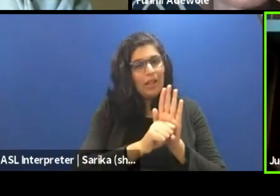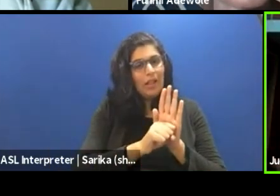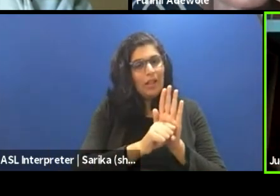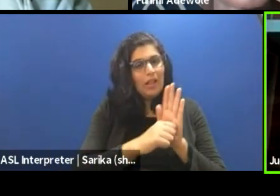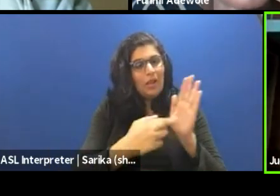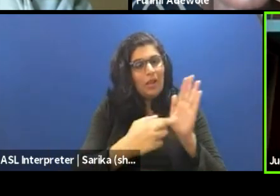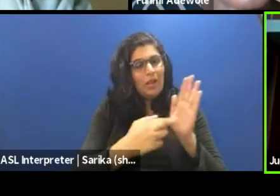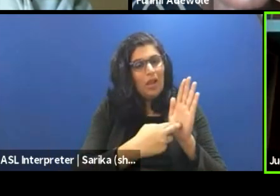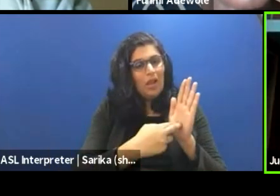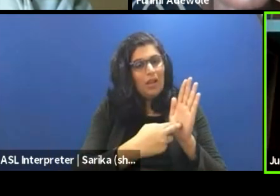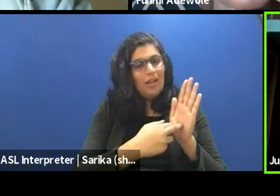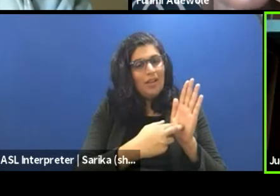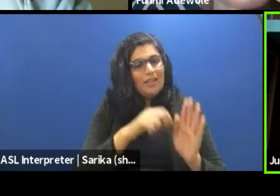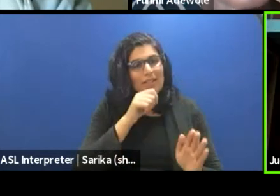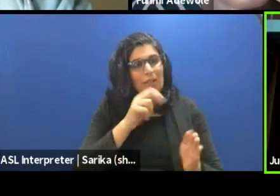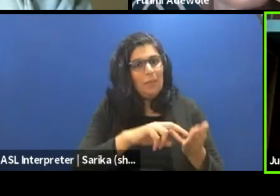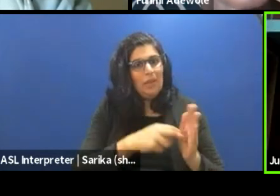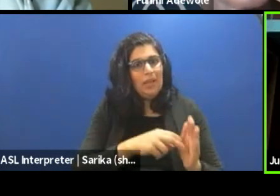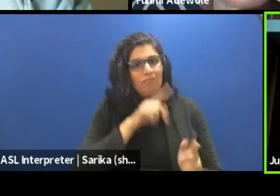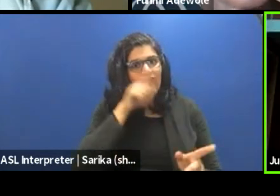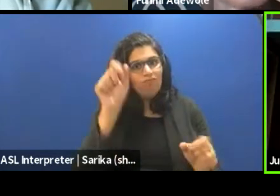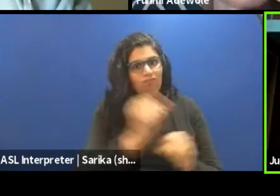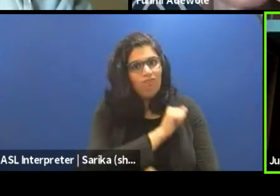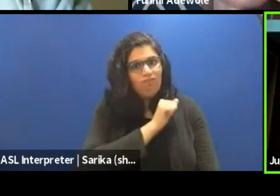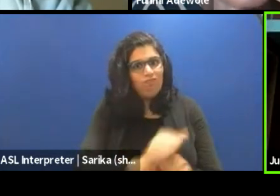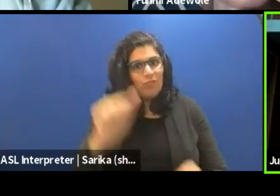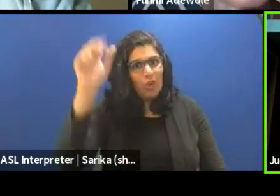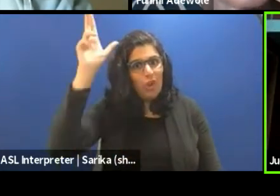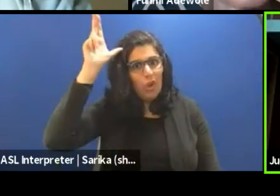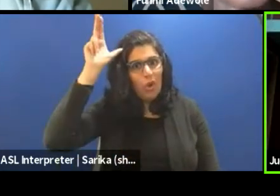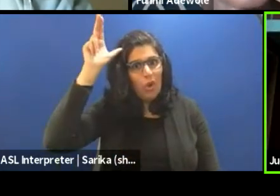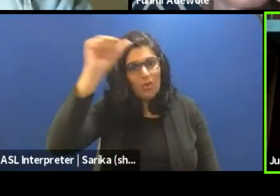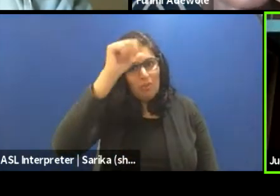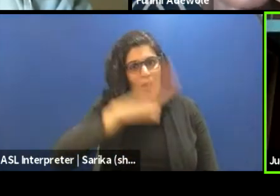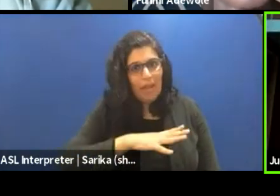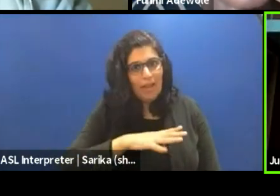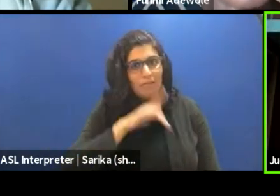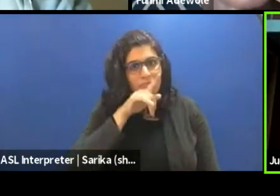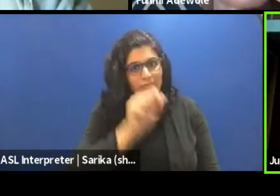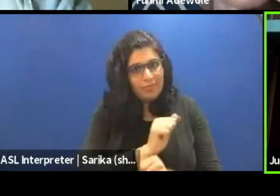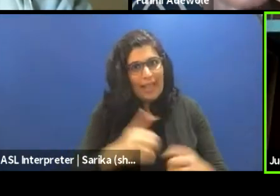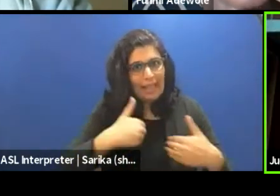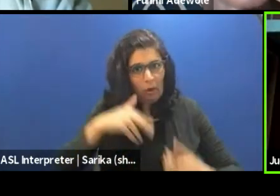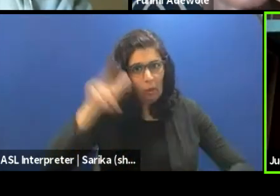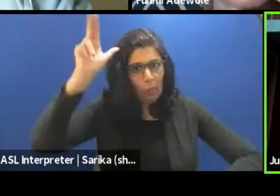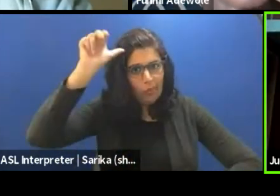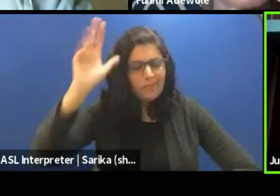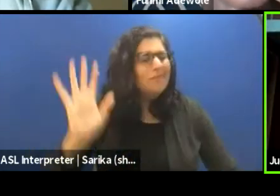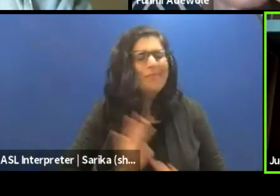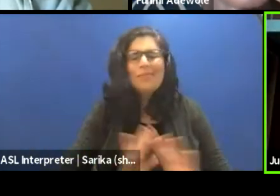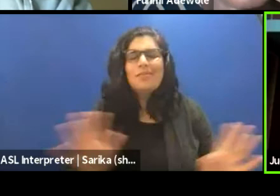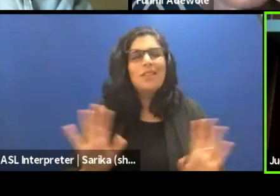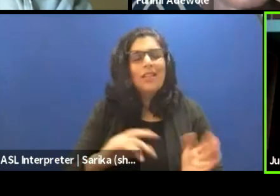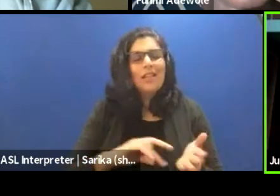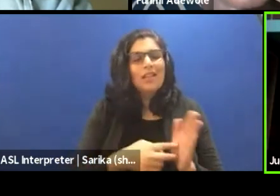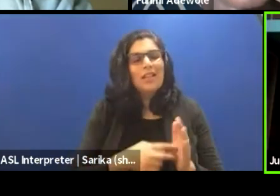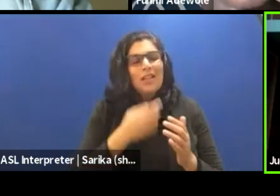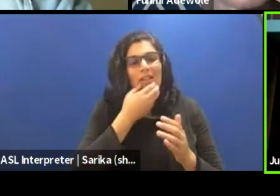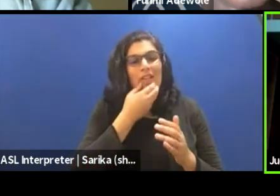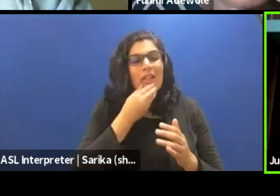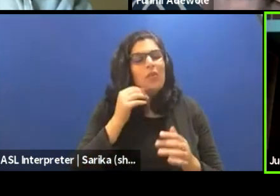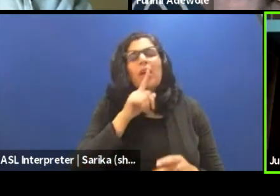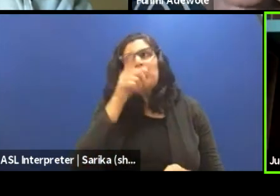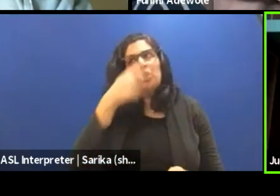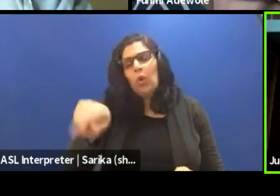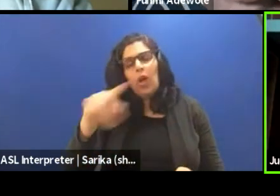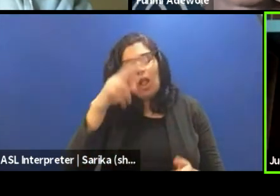representation. It did not mean that the horseman actually had the horse, that it meant more like he was riding. Like, I don't know if, I'm sure you